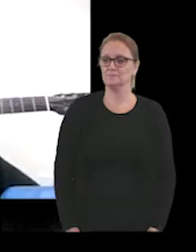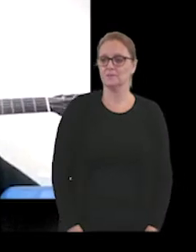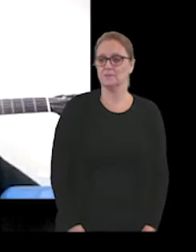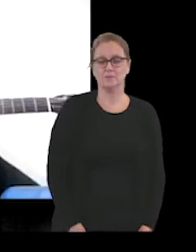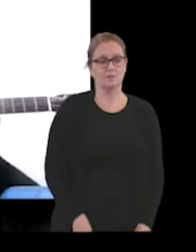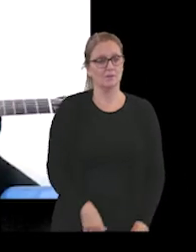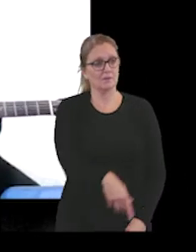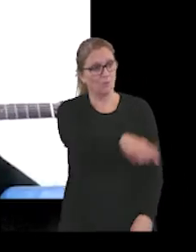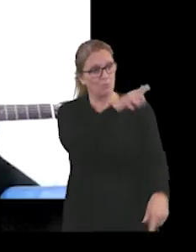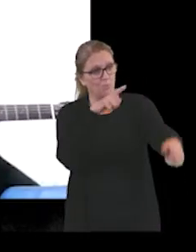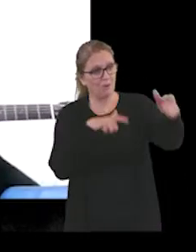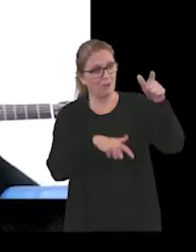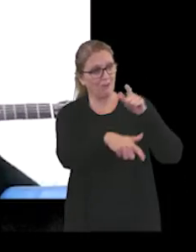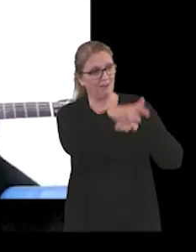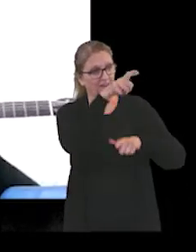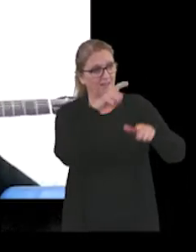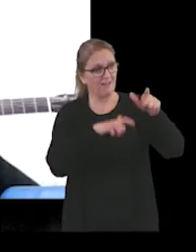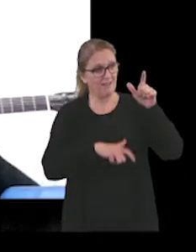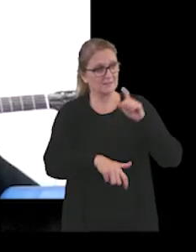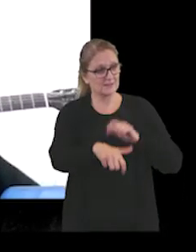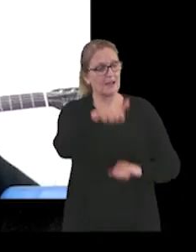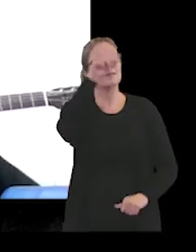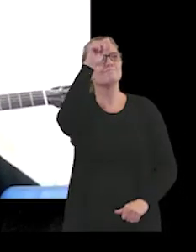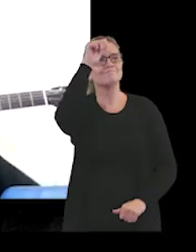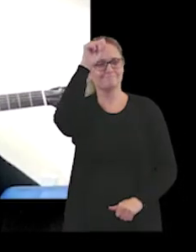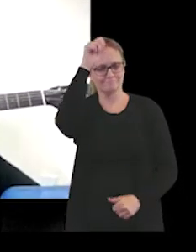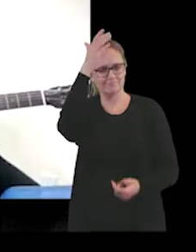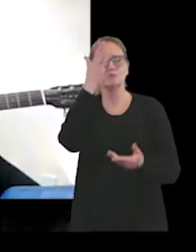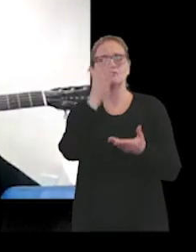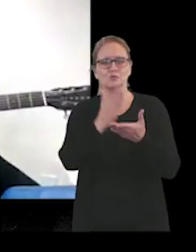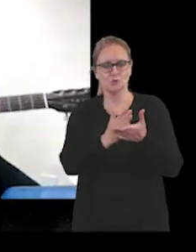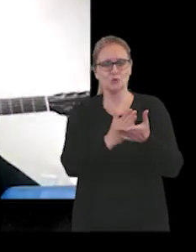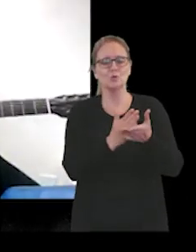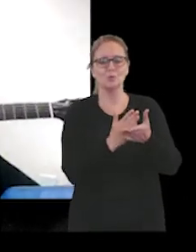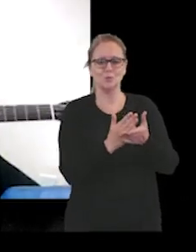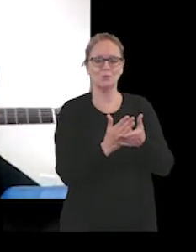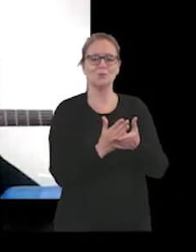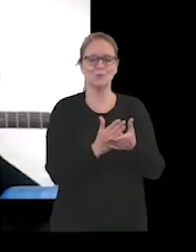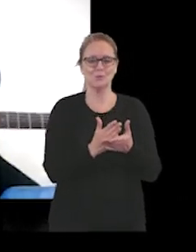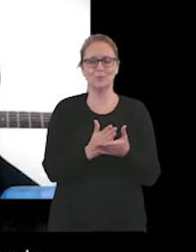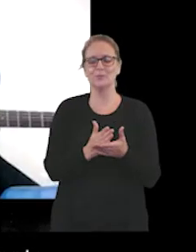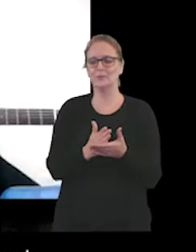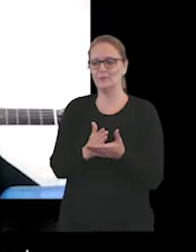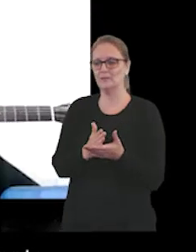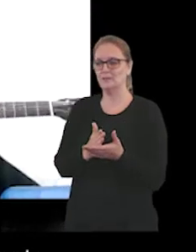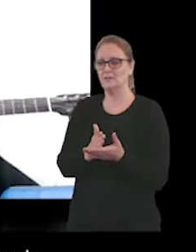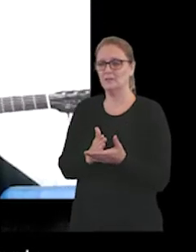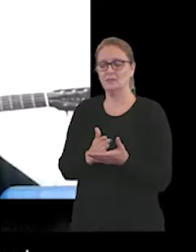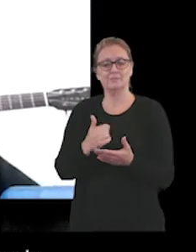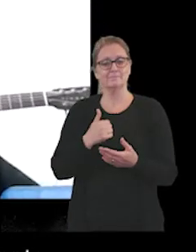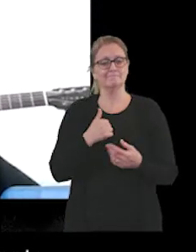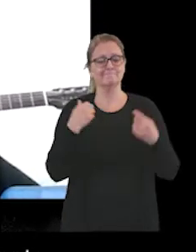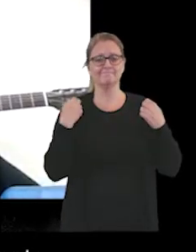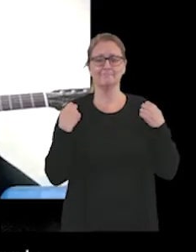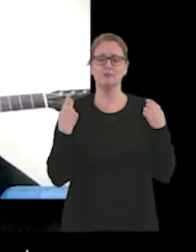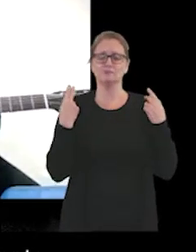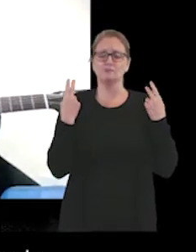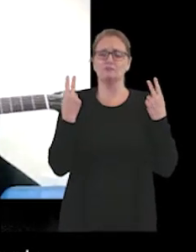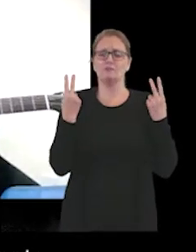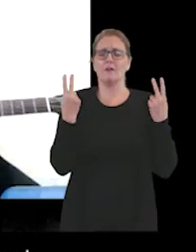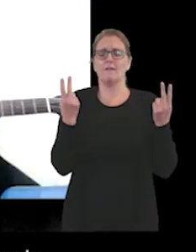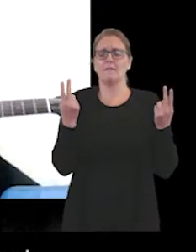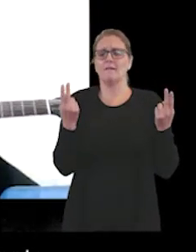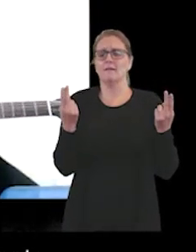that you speak, I know that they must be true. As I rise above